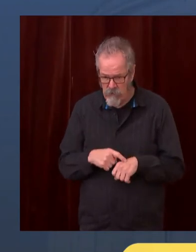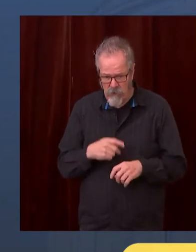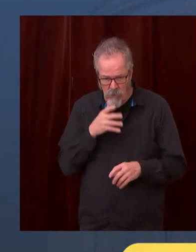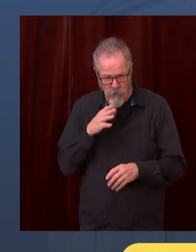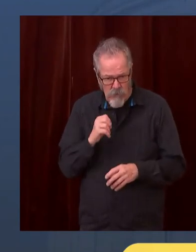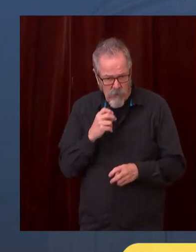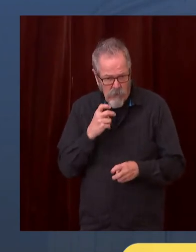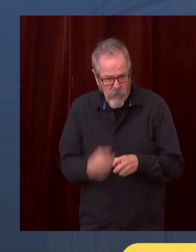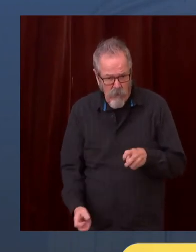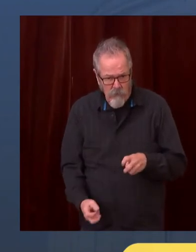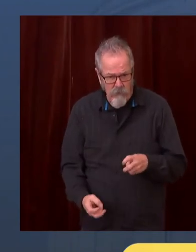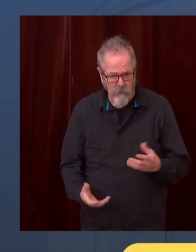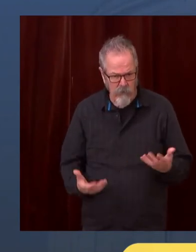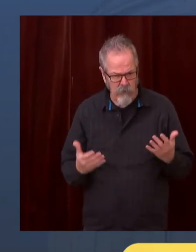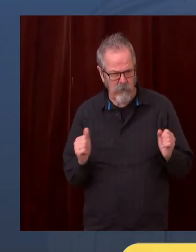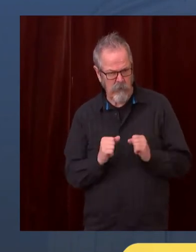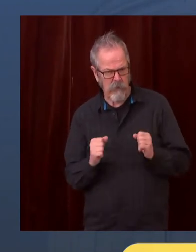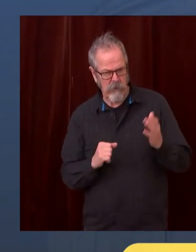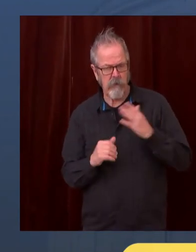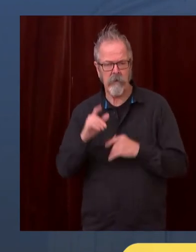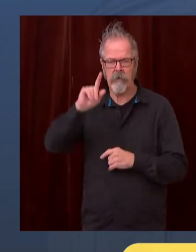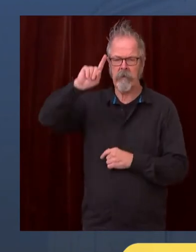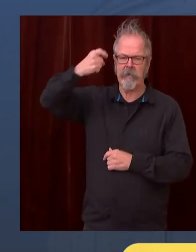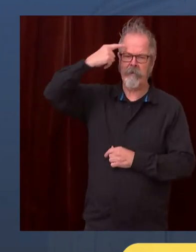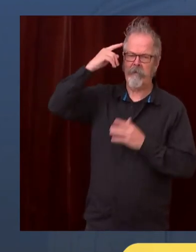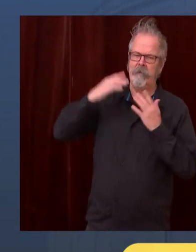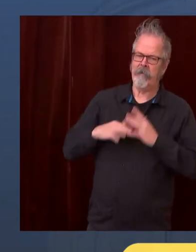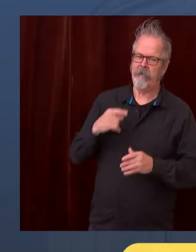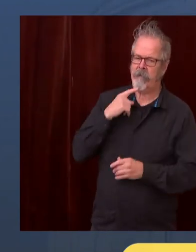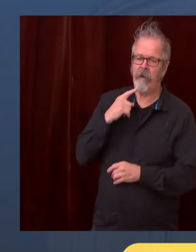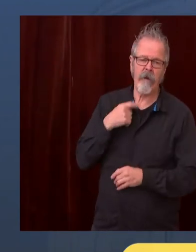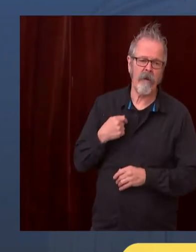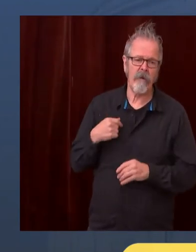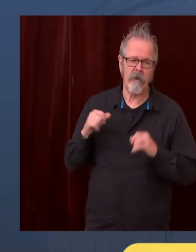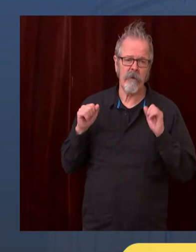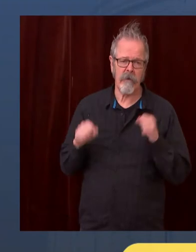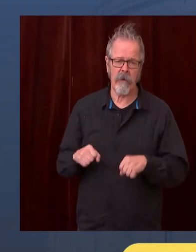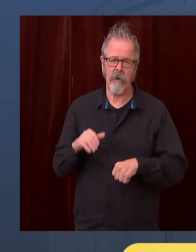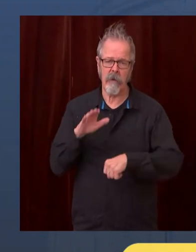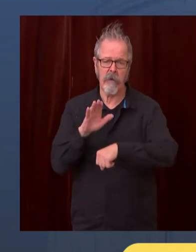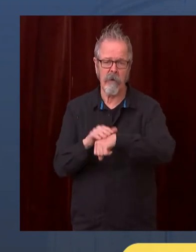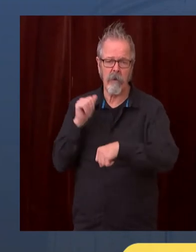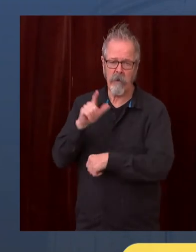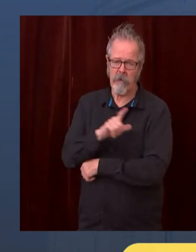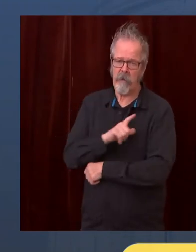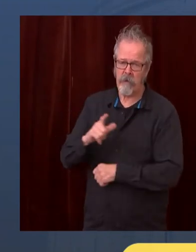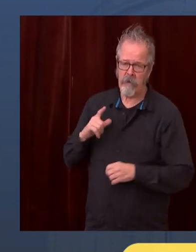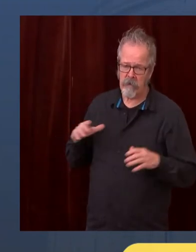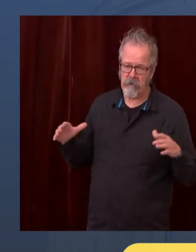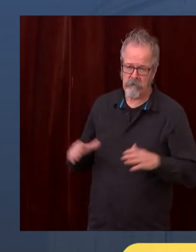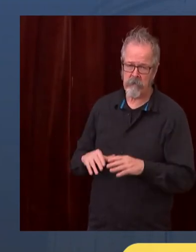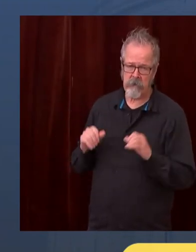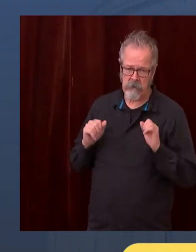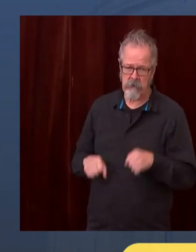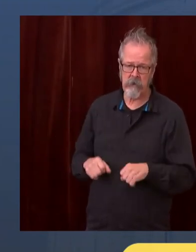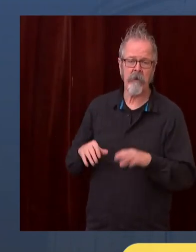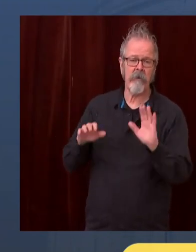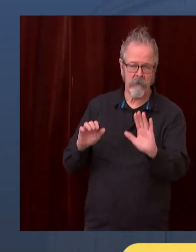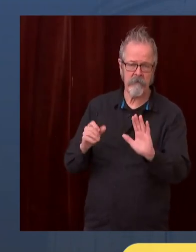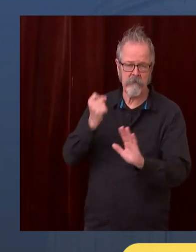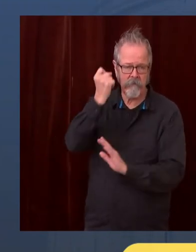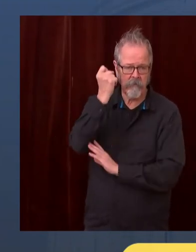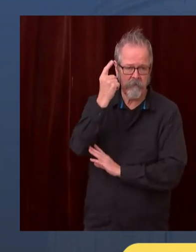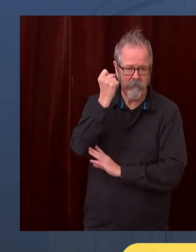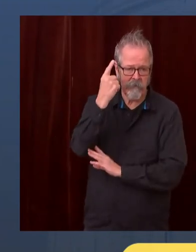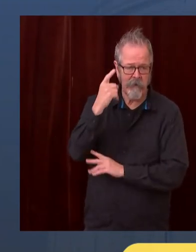And I will continue to listen to legislators' ideas about that. The difficulty they have, and we have